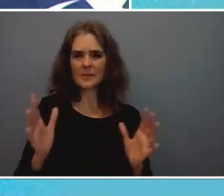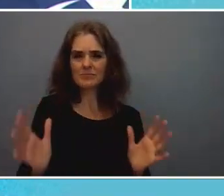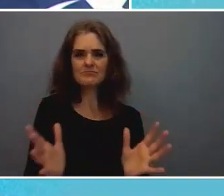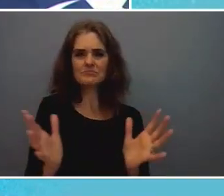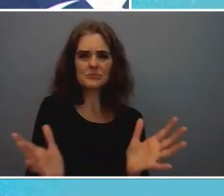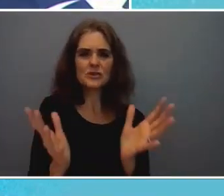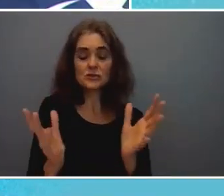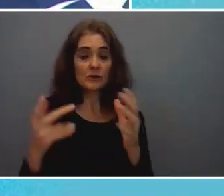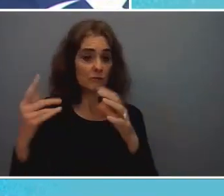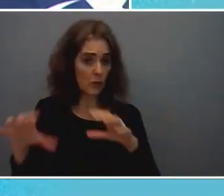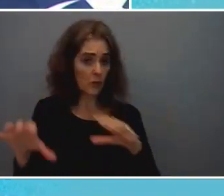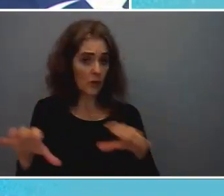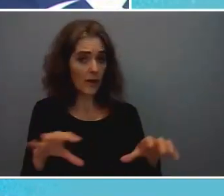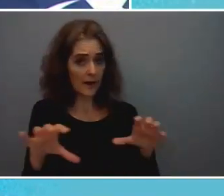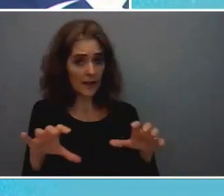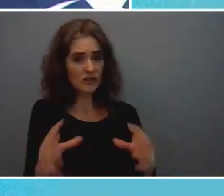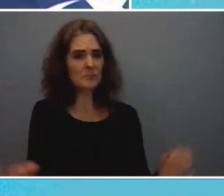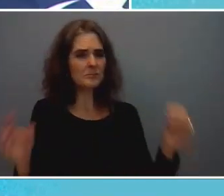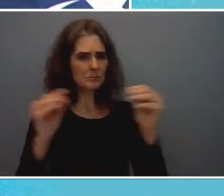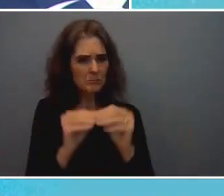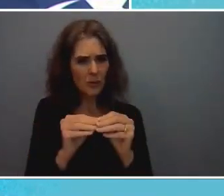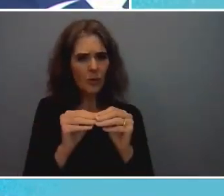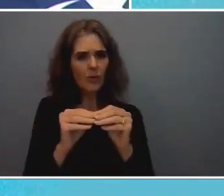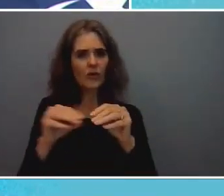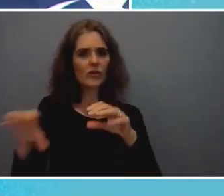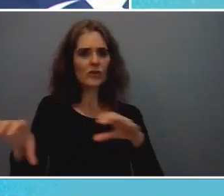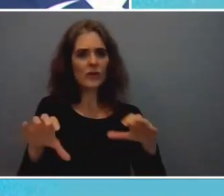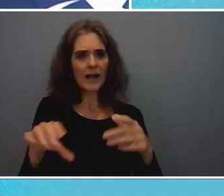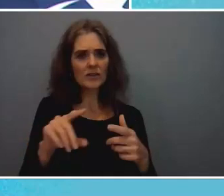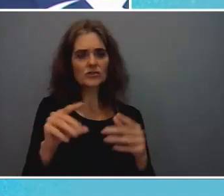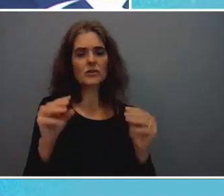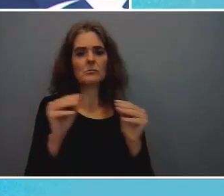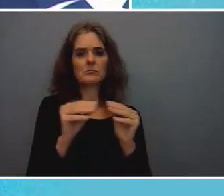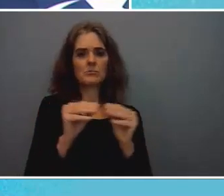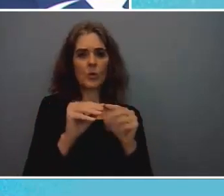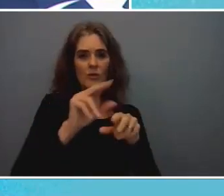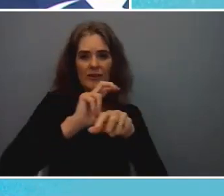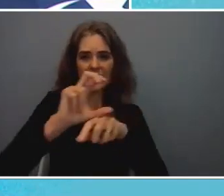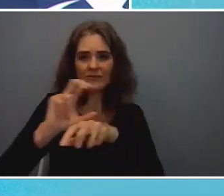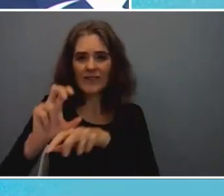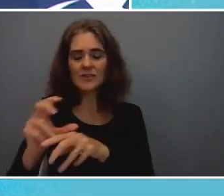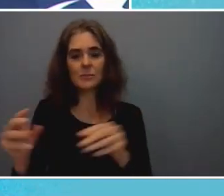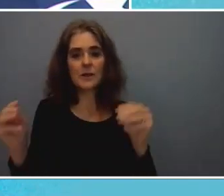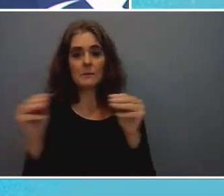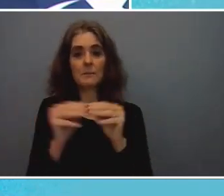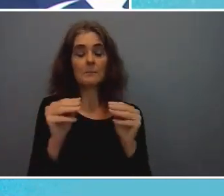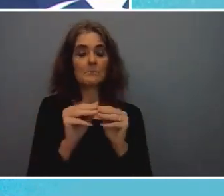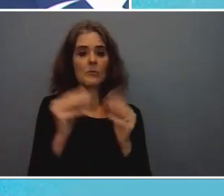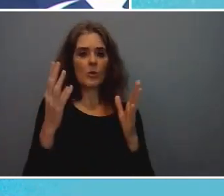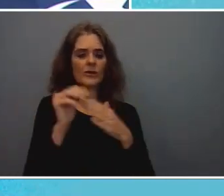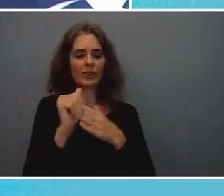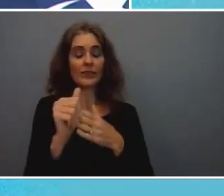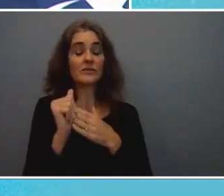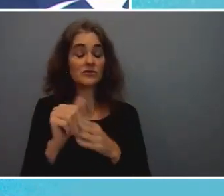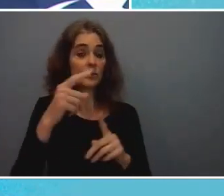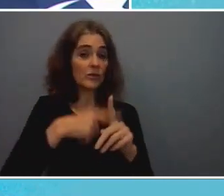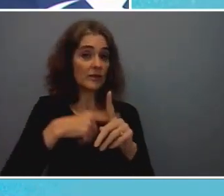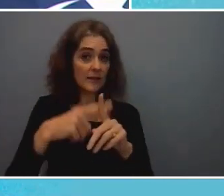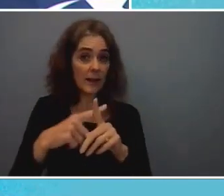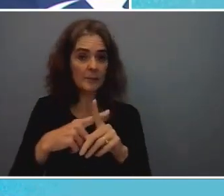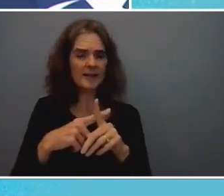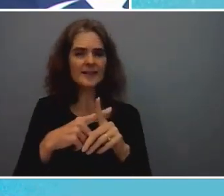more action more investments more leadership on climate in developed countries but